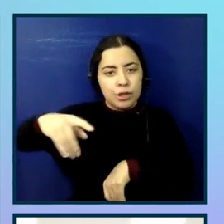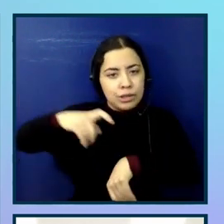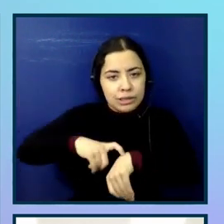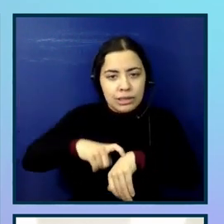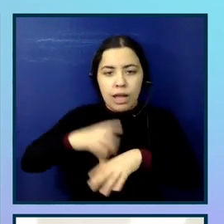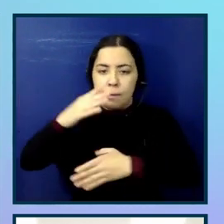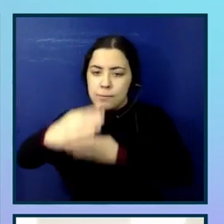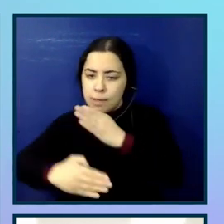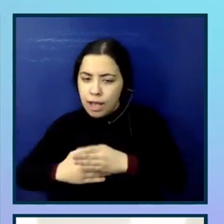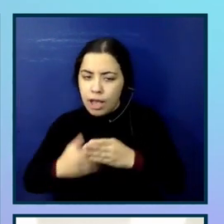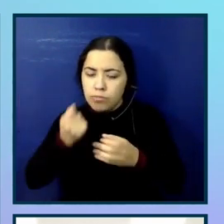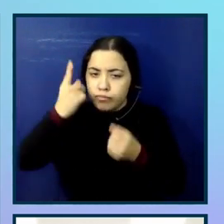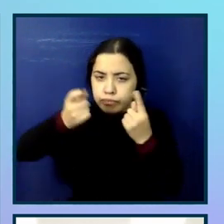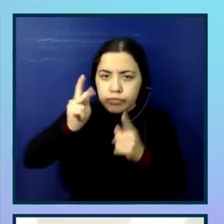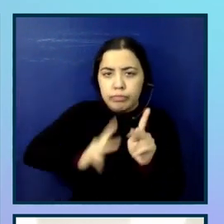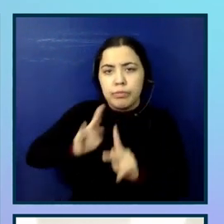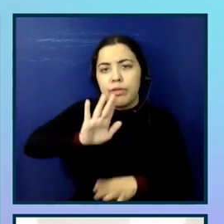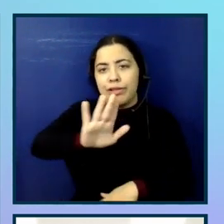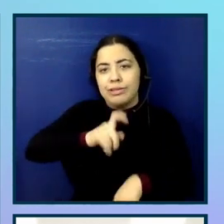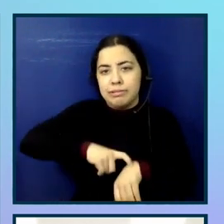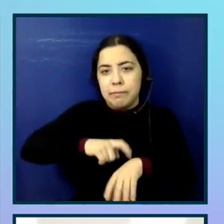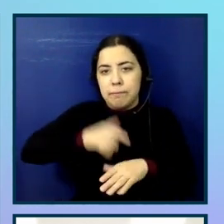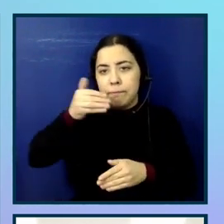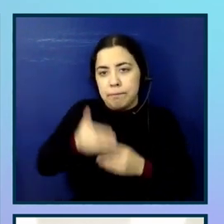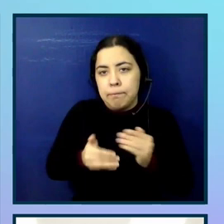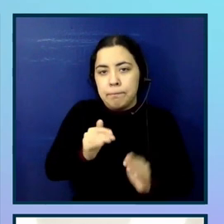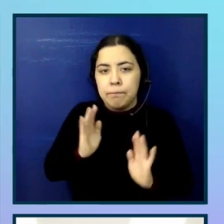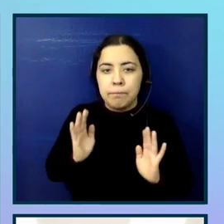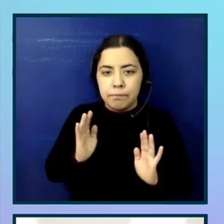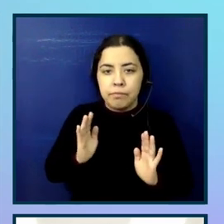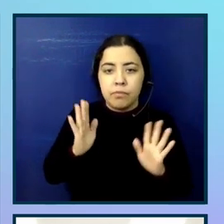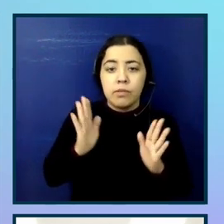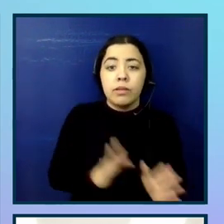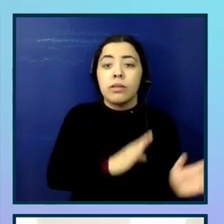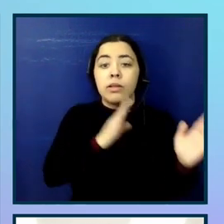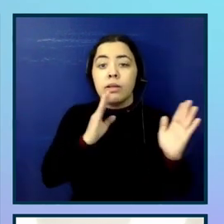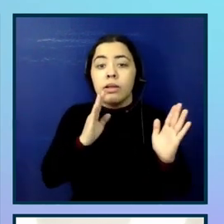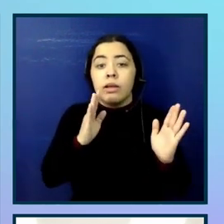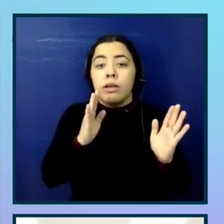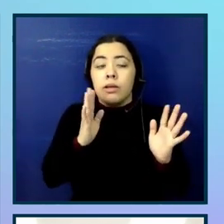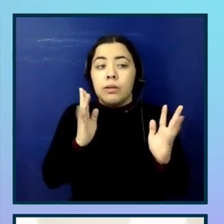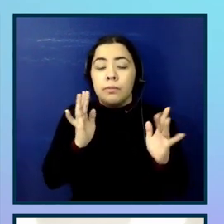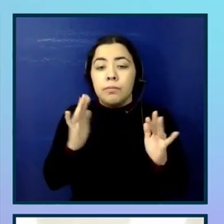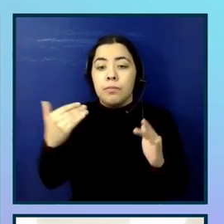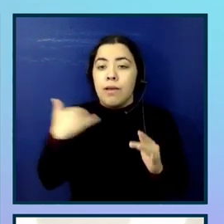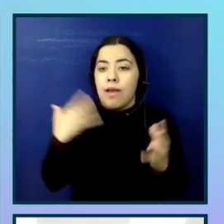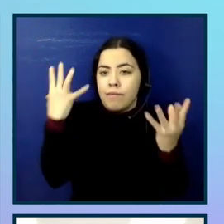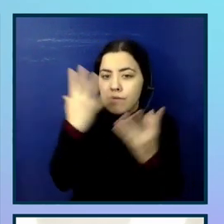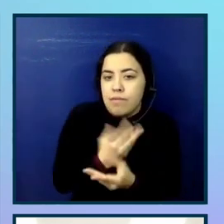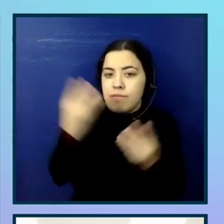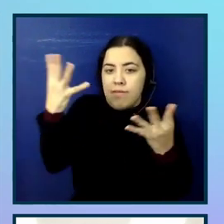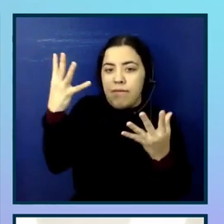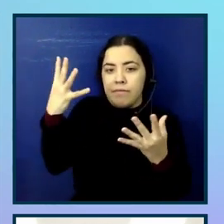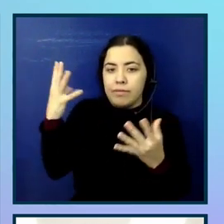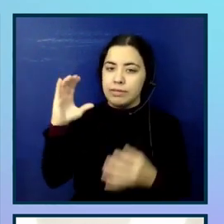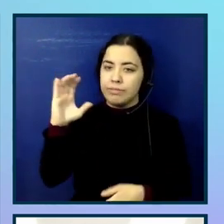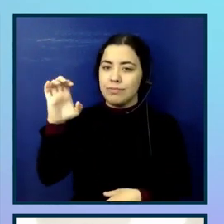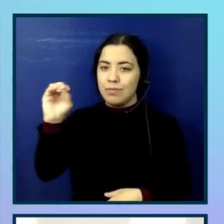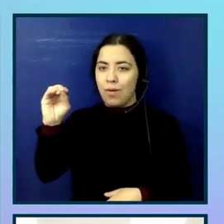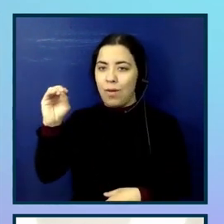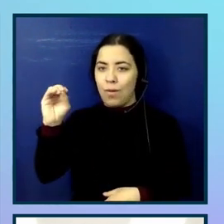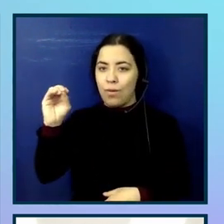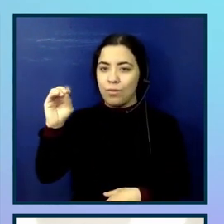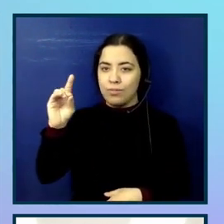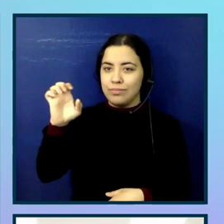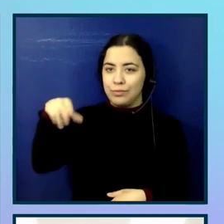about people's times. And then we had the lovely Preeti Kumar, who is the CEO of DQ, come in and present to our